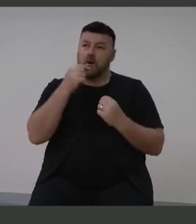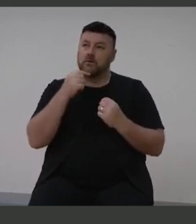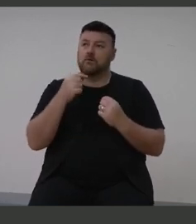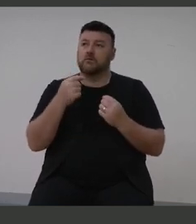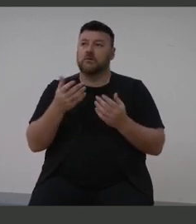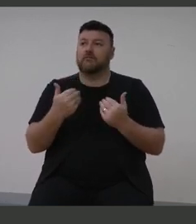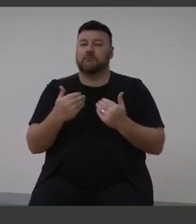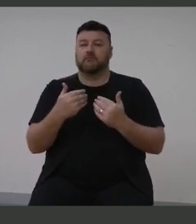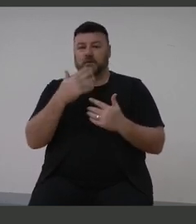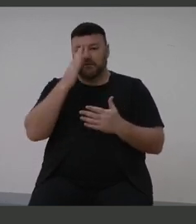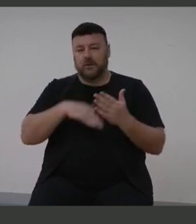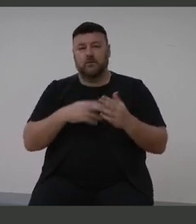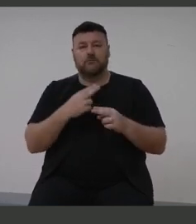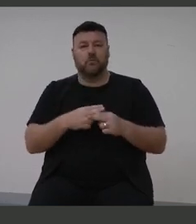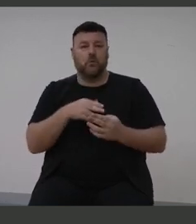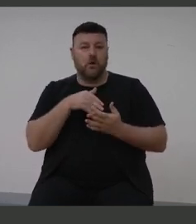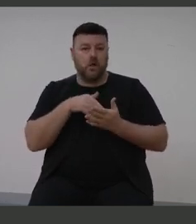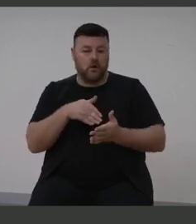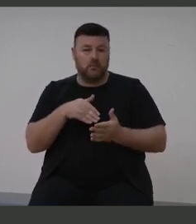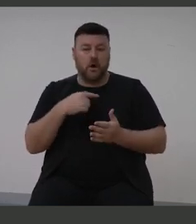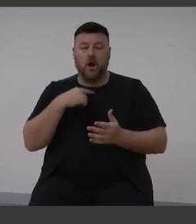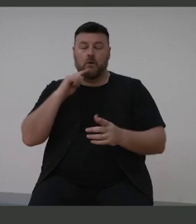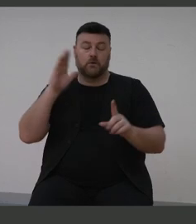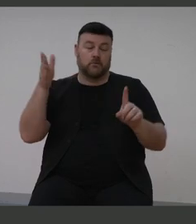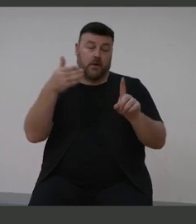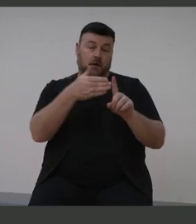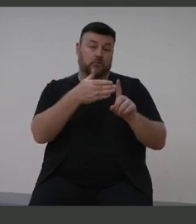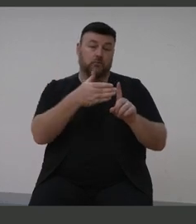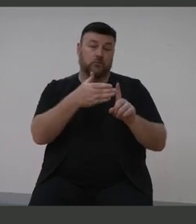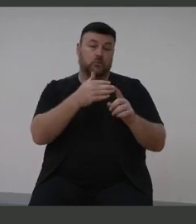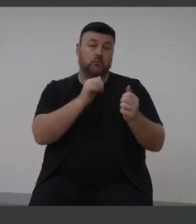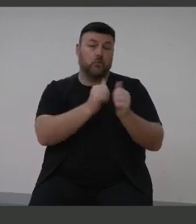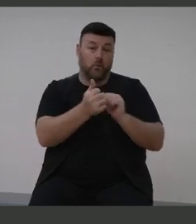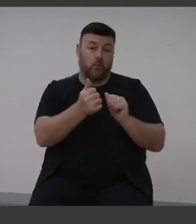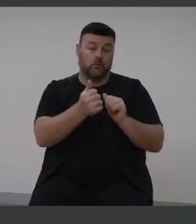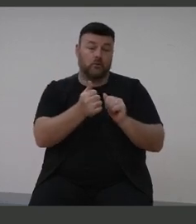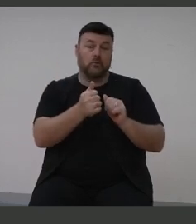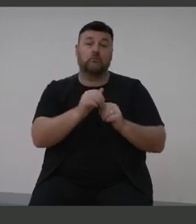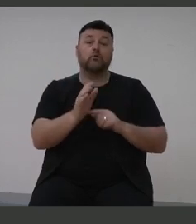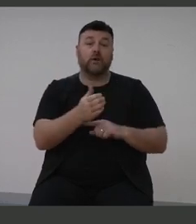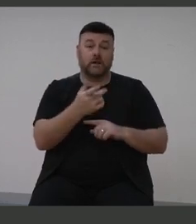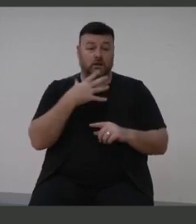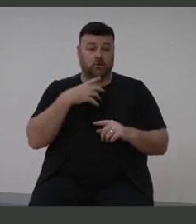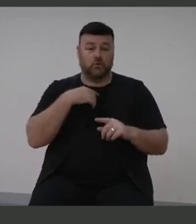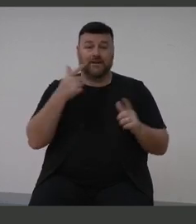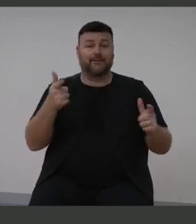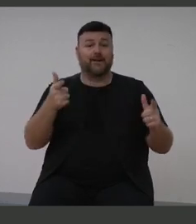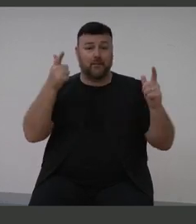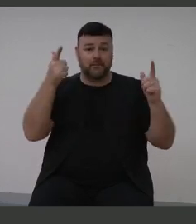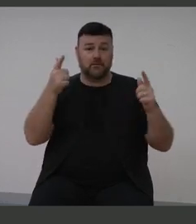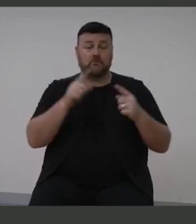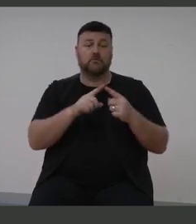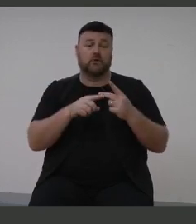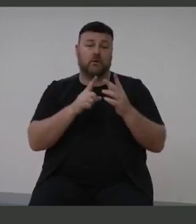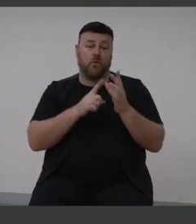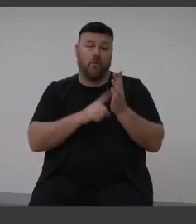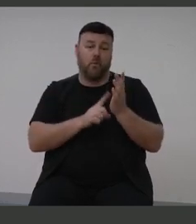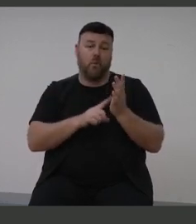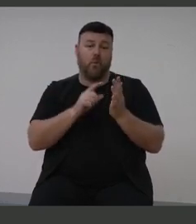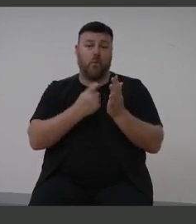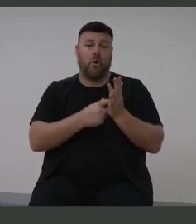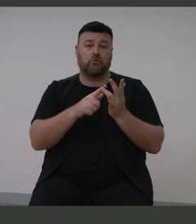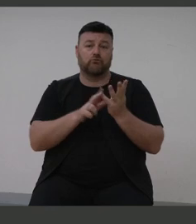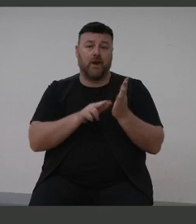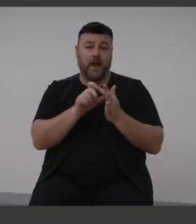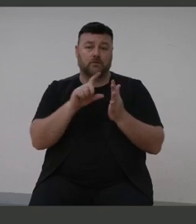always bring it back to sport, which is what I know best. And with a cricket team, you need a captain. You need your all-rounders. So a captain might be the